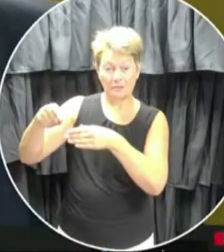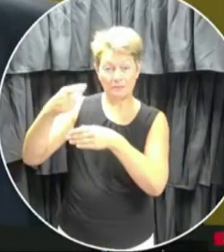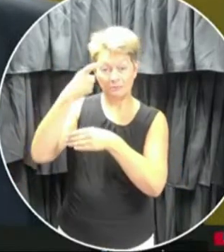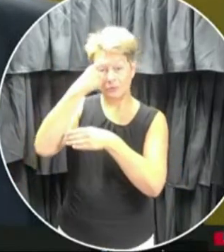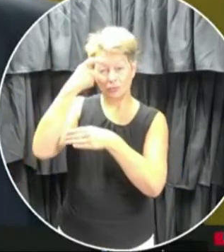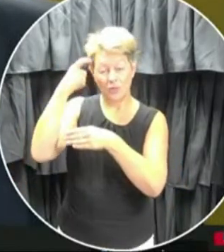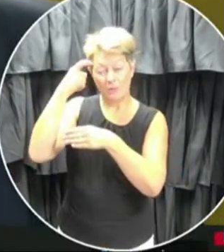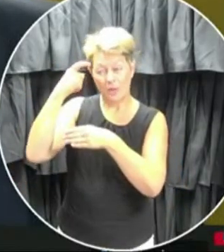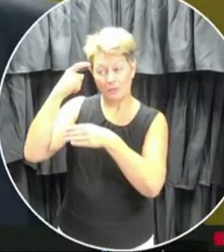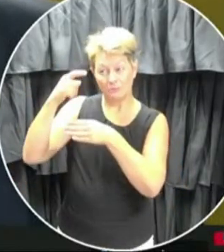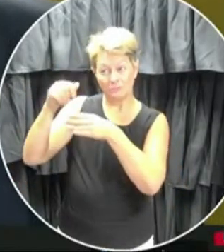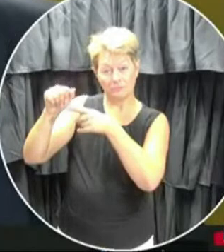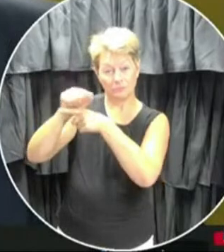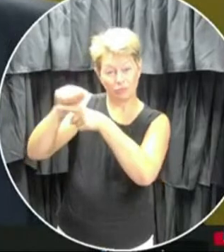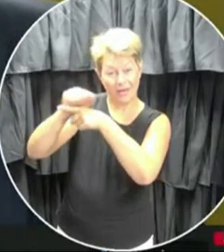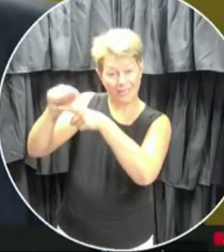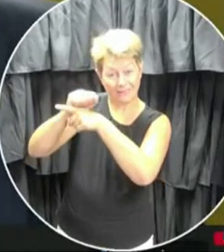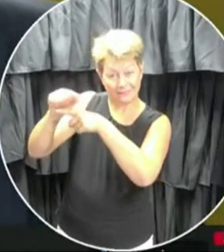Georgina, if you will.